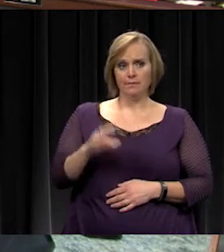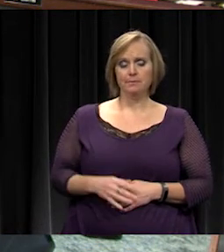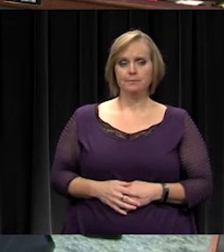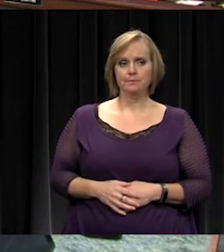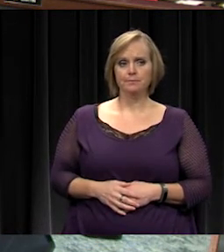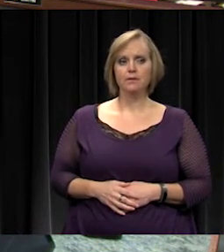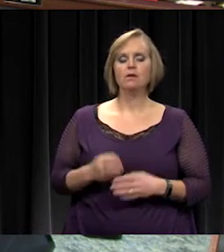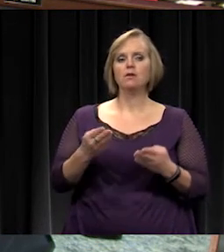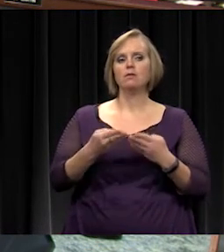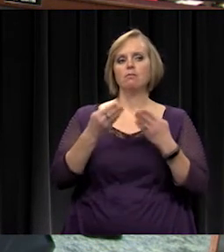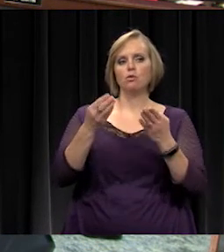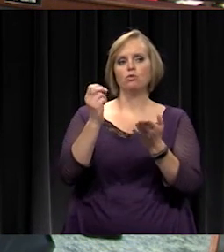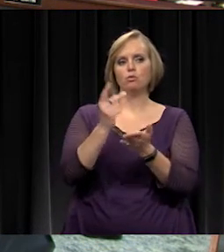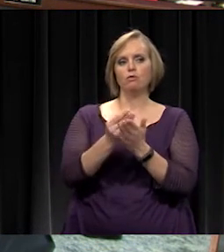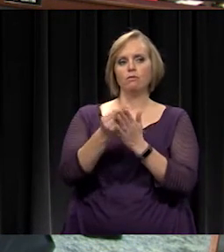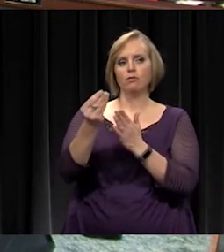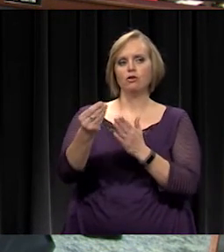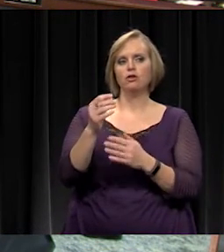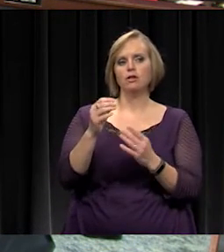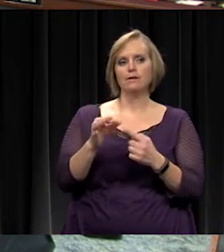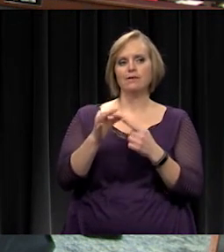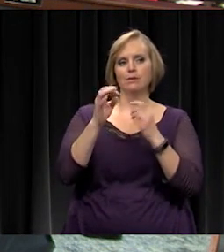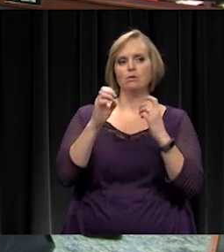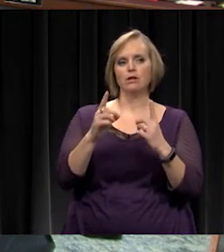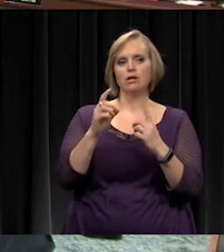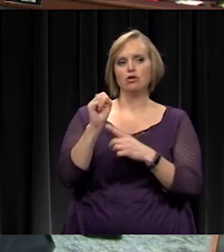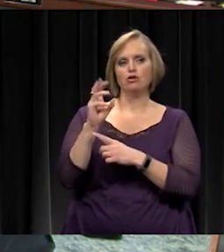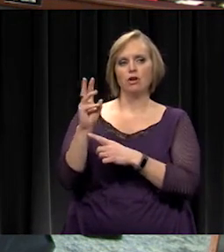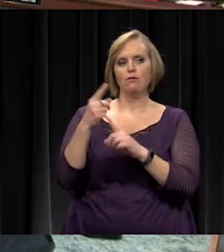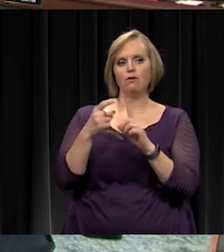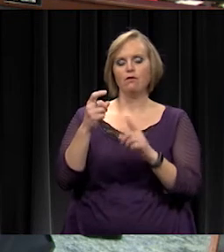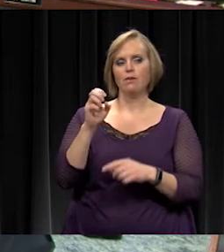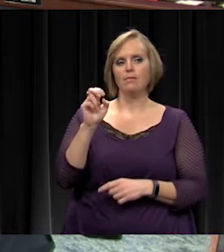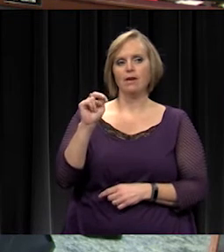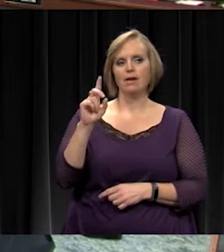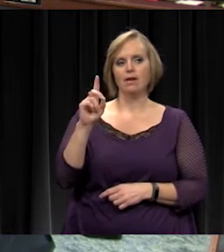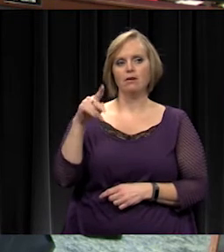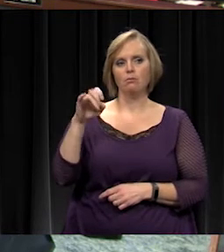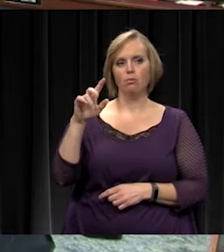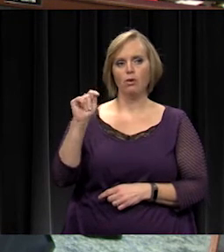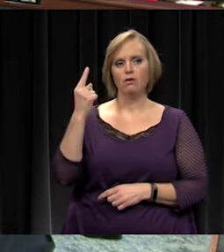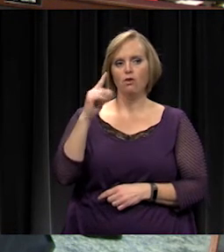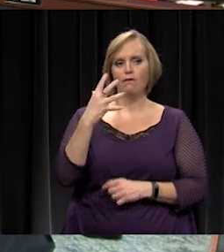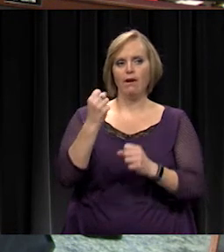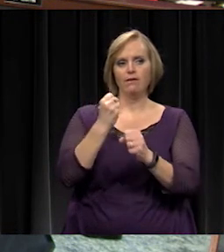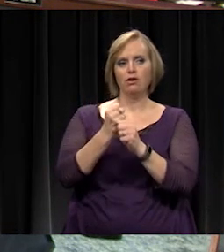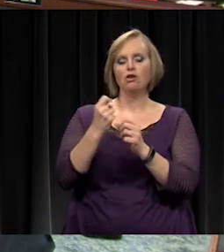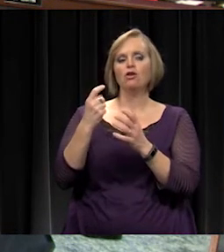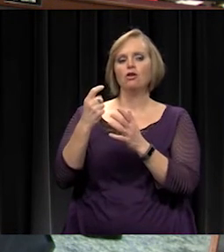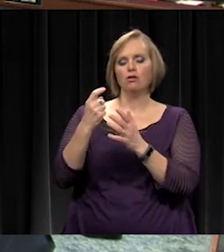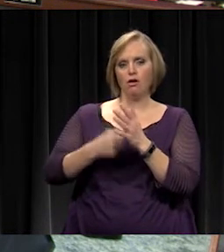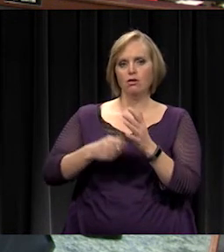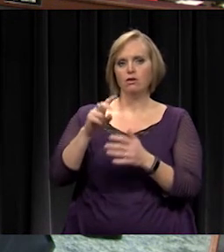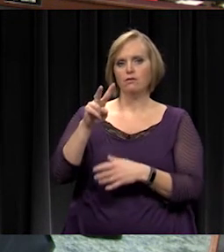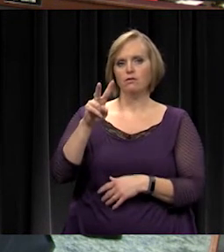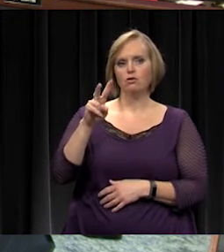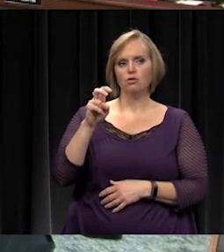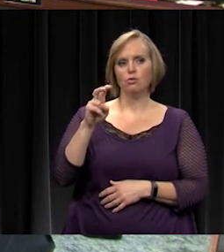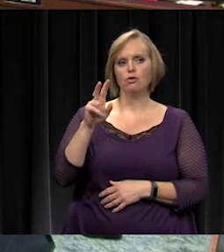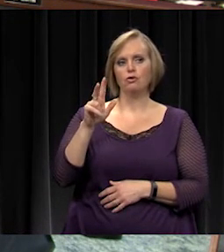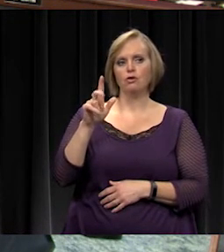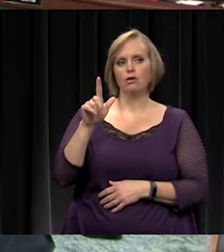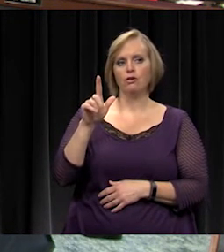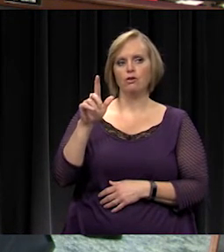Motion to approve the purchase of special education software from Endpoint for a five-year cost of $239,071